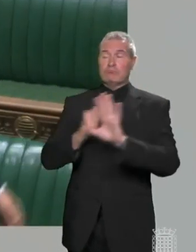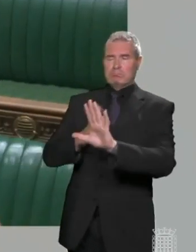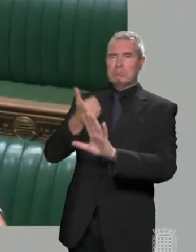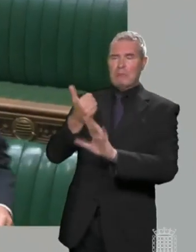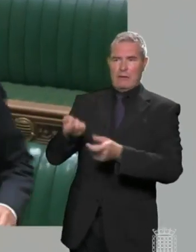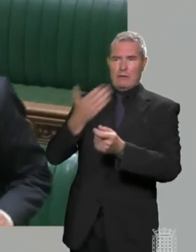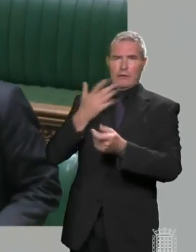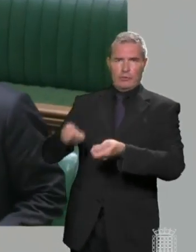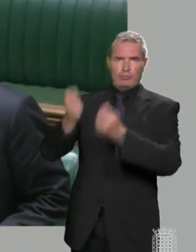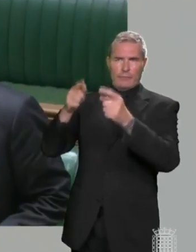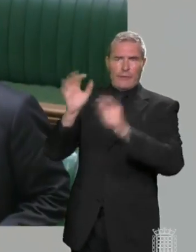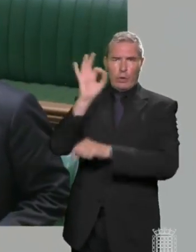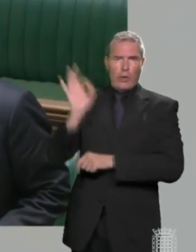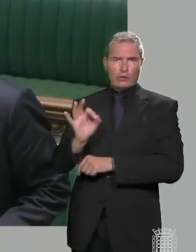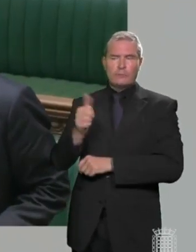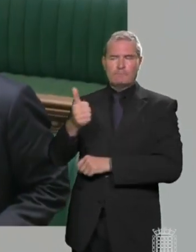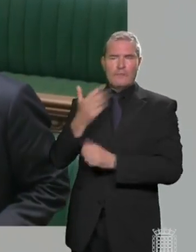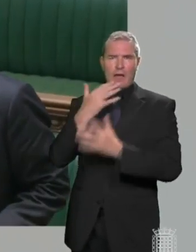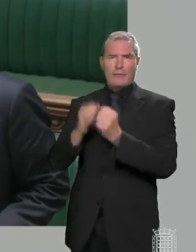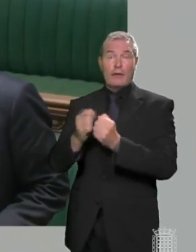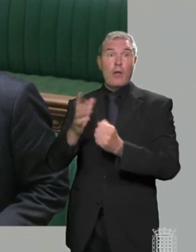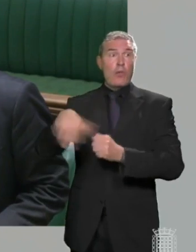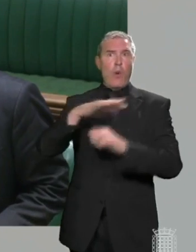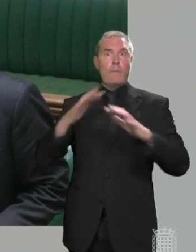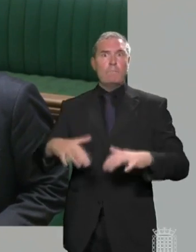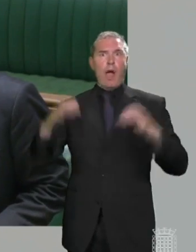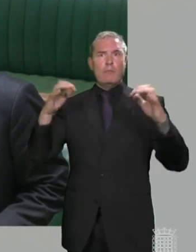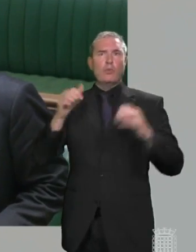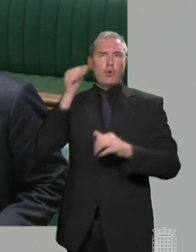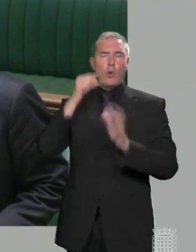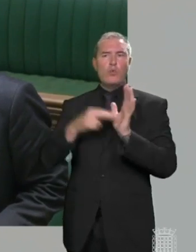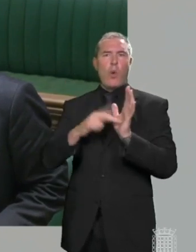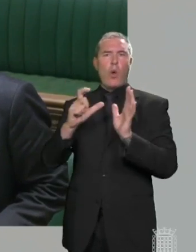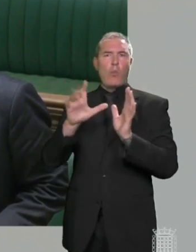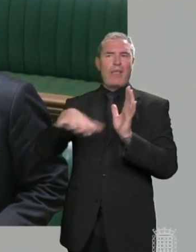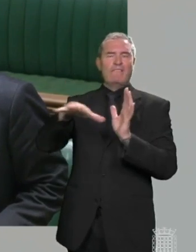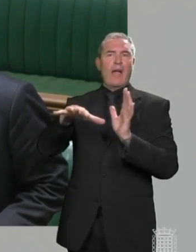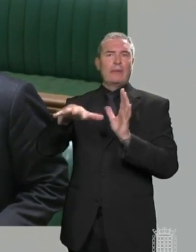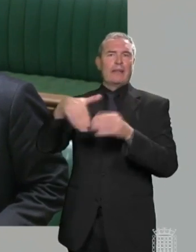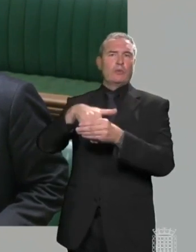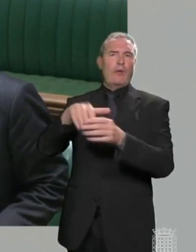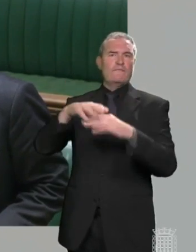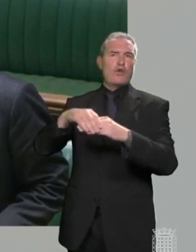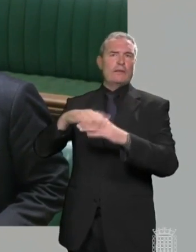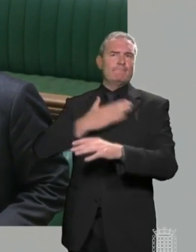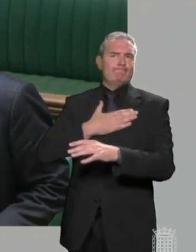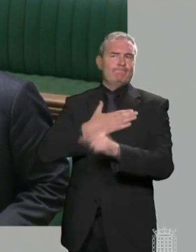my honourable friend, and I know that the whole House will be in sympathy with Noel Conway's family and friends.